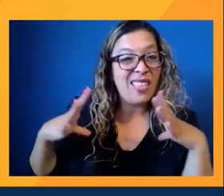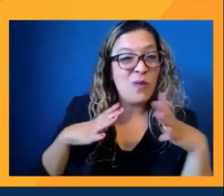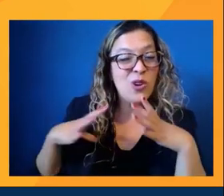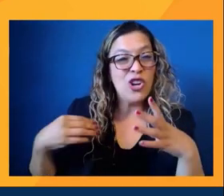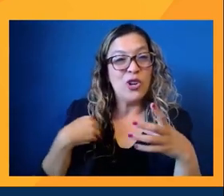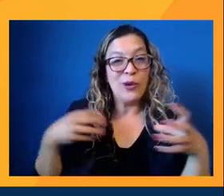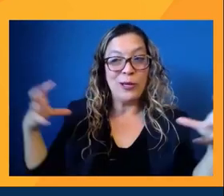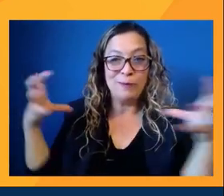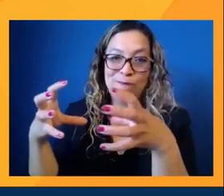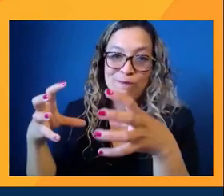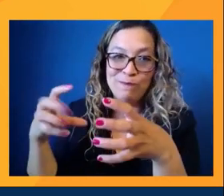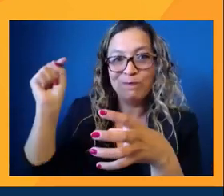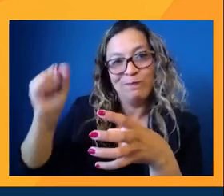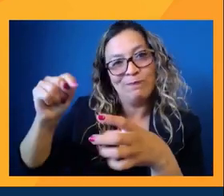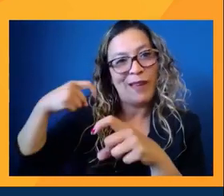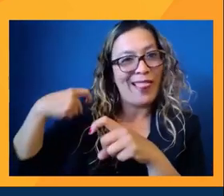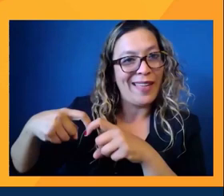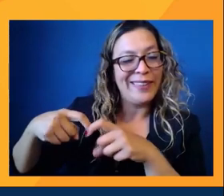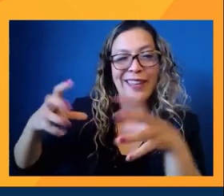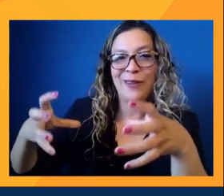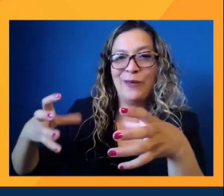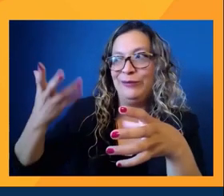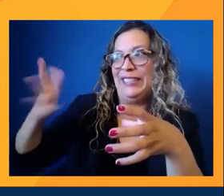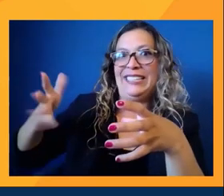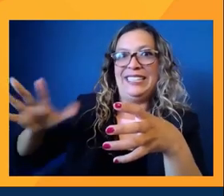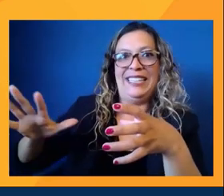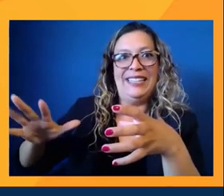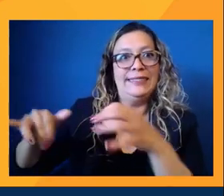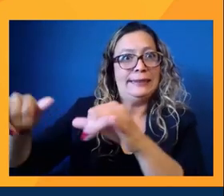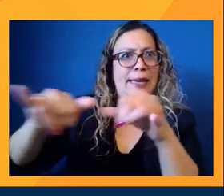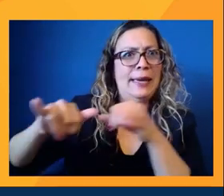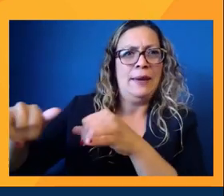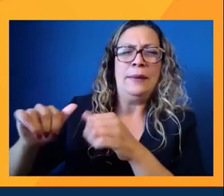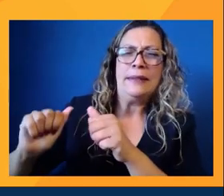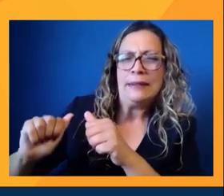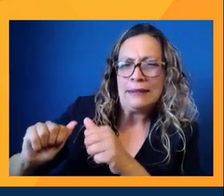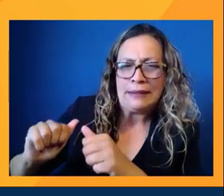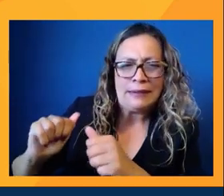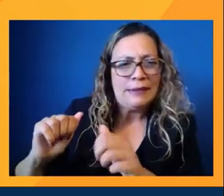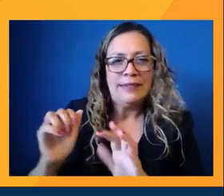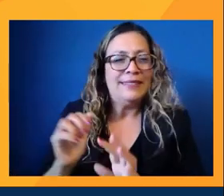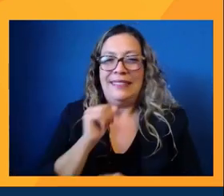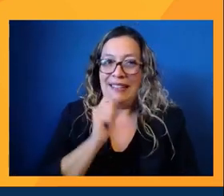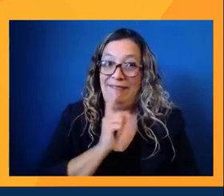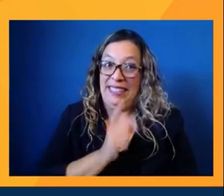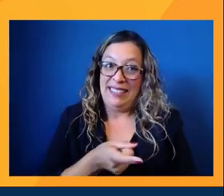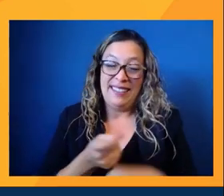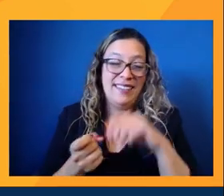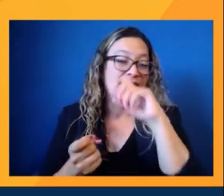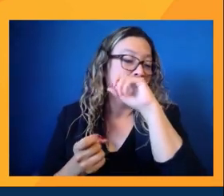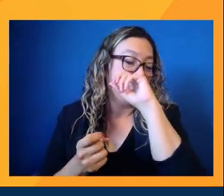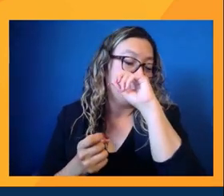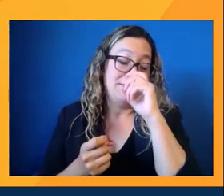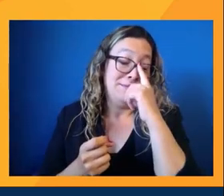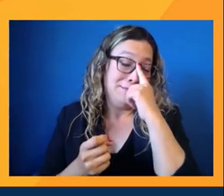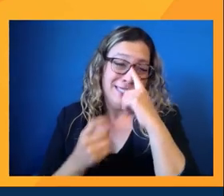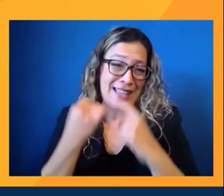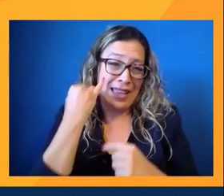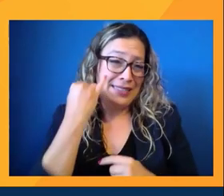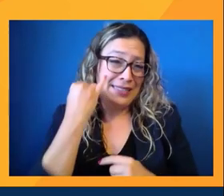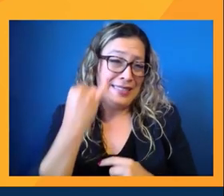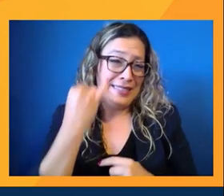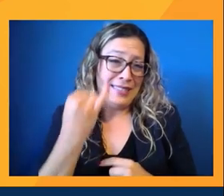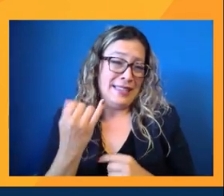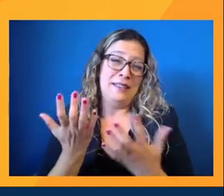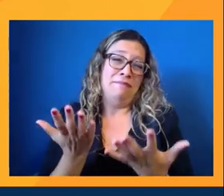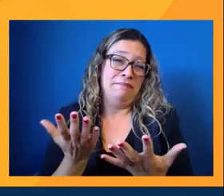one big, huge group. And I think there's this misconception that we are all the same. And I